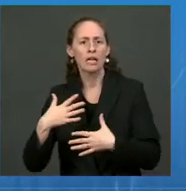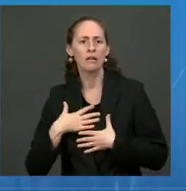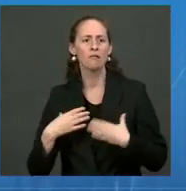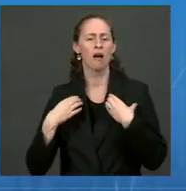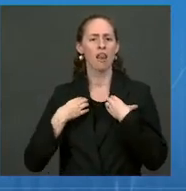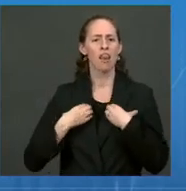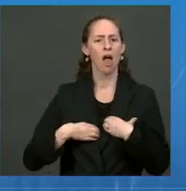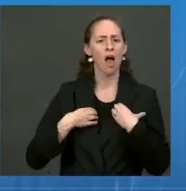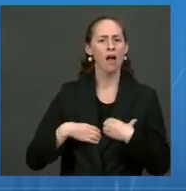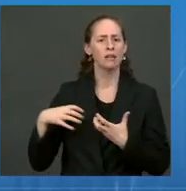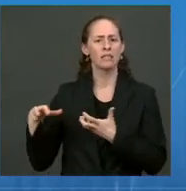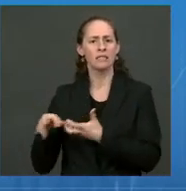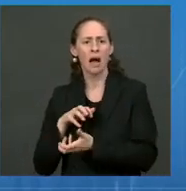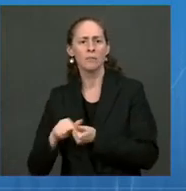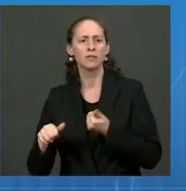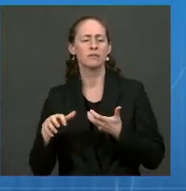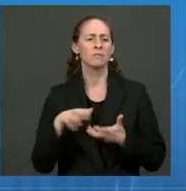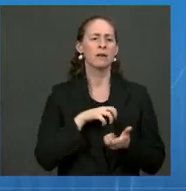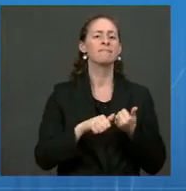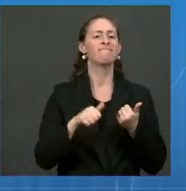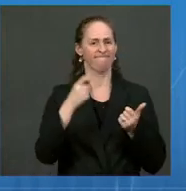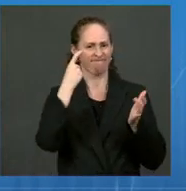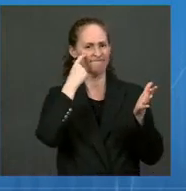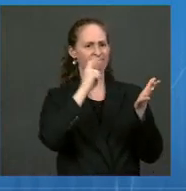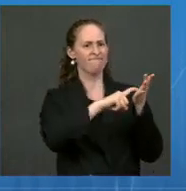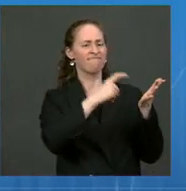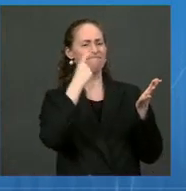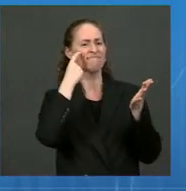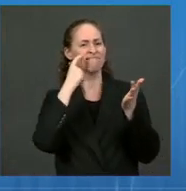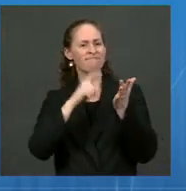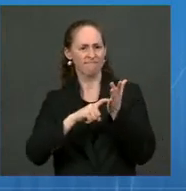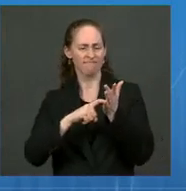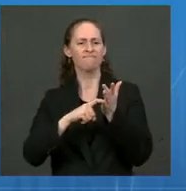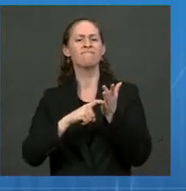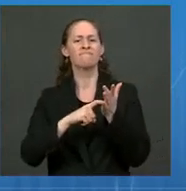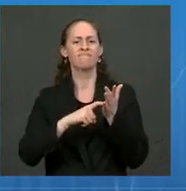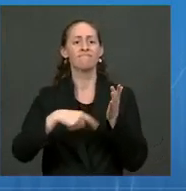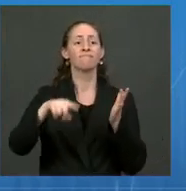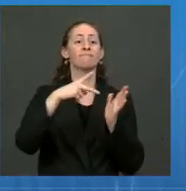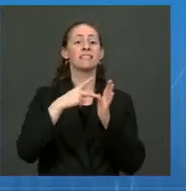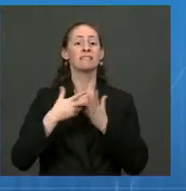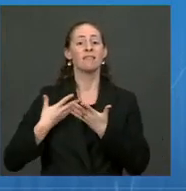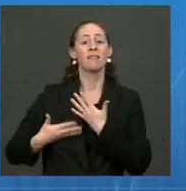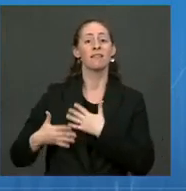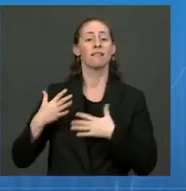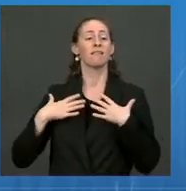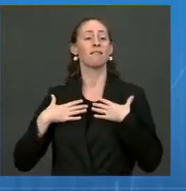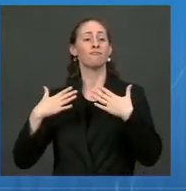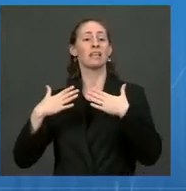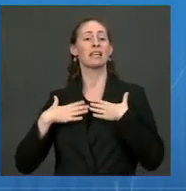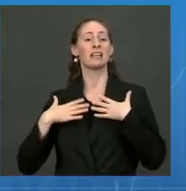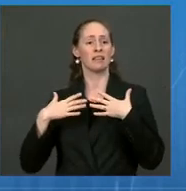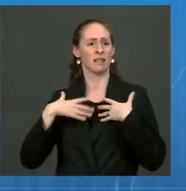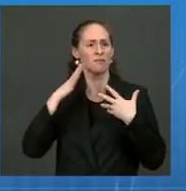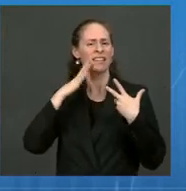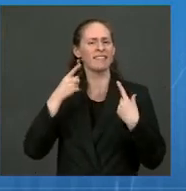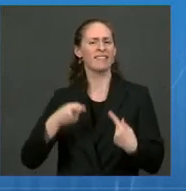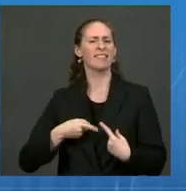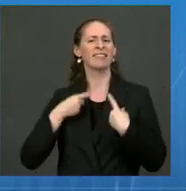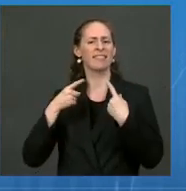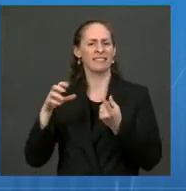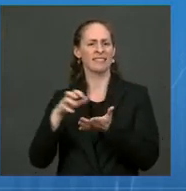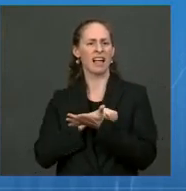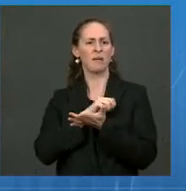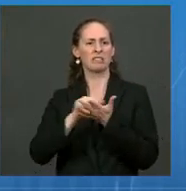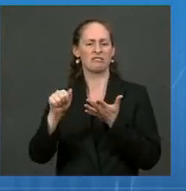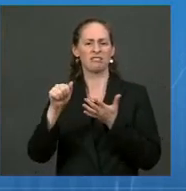expect that it is likely that your pulmonary functions would have residual negative impact on them. However,